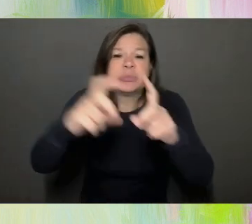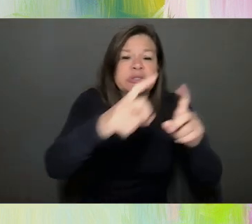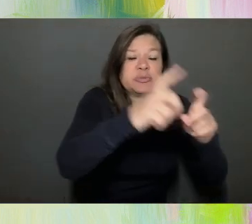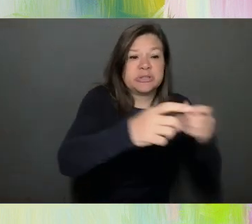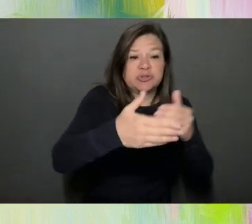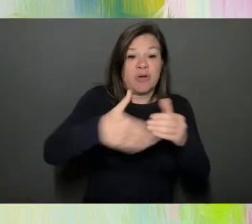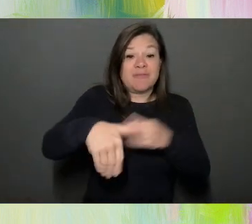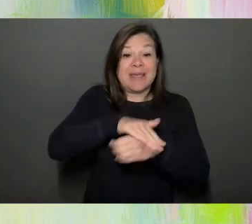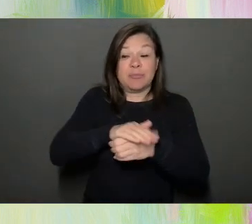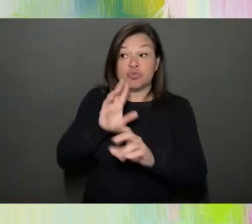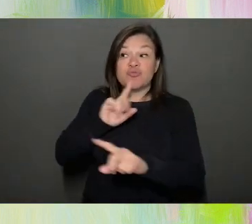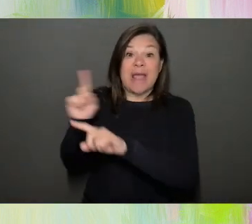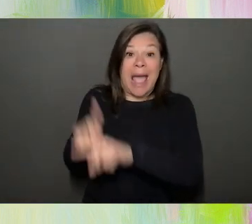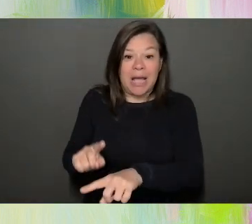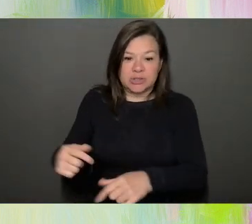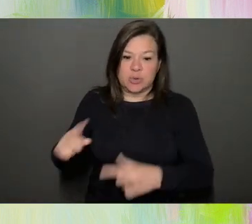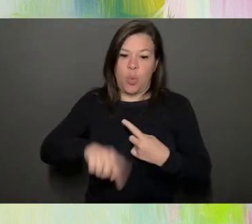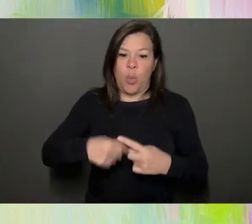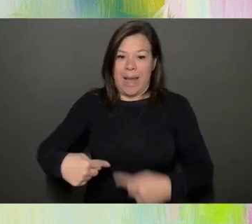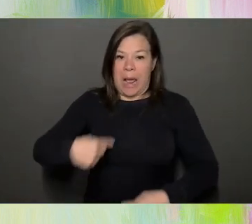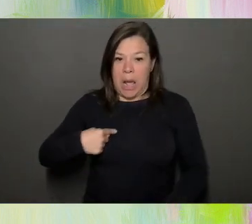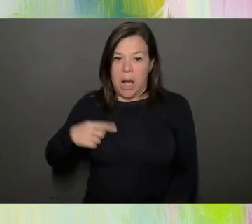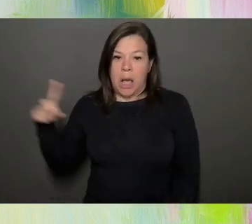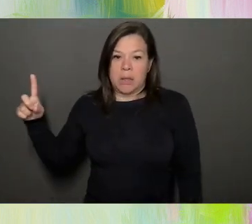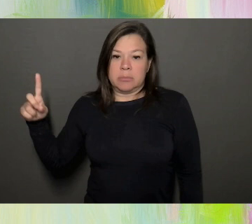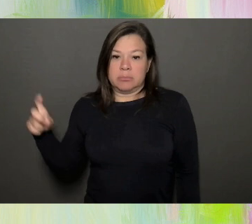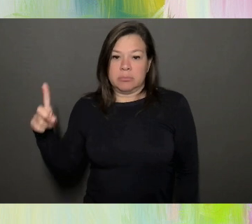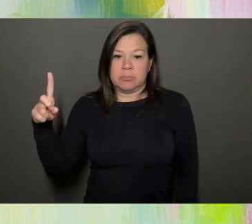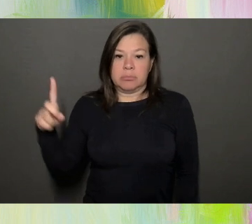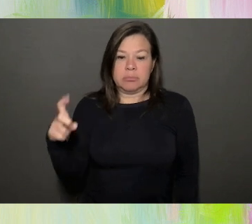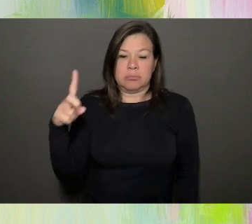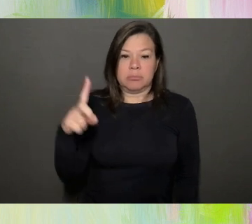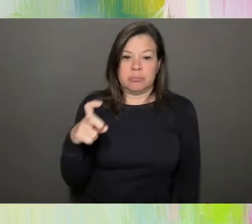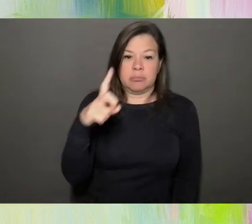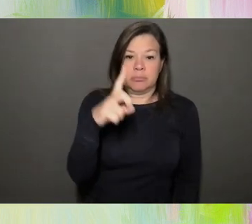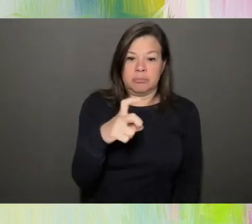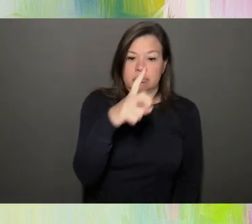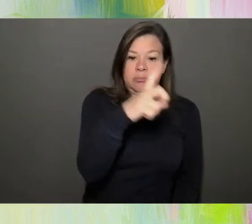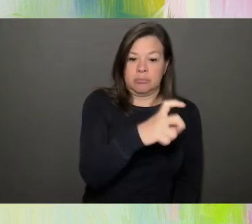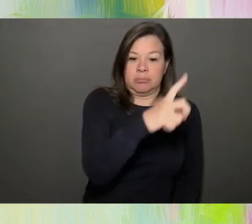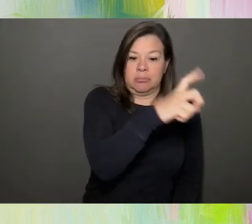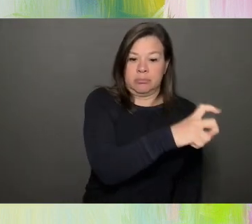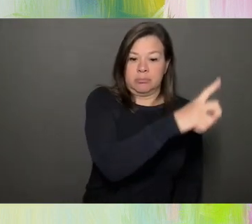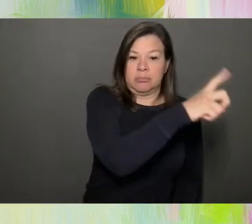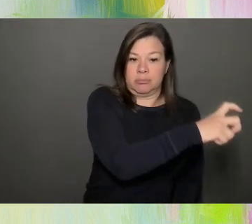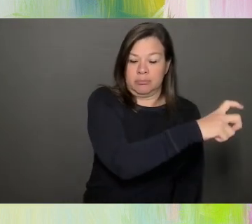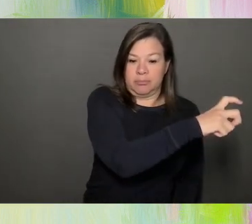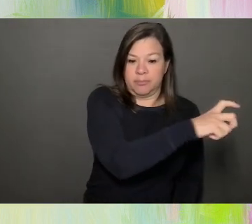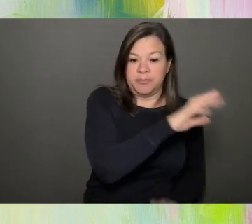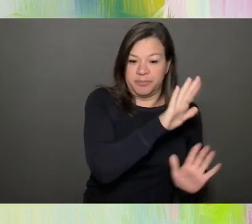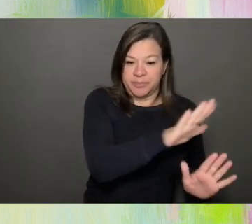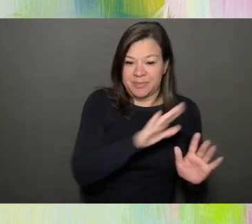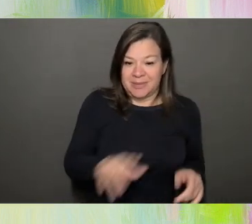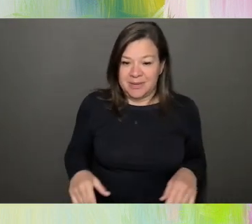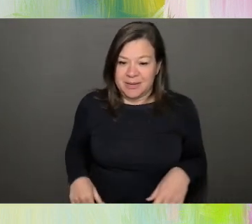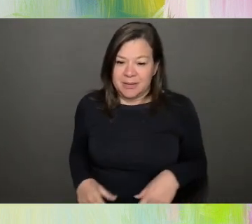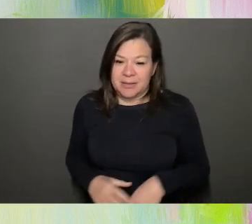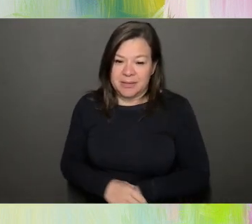walking by. And you just have, can see what the image says. The picture, uh,